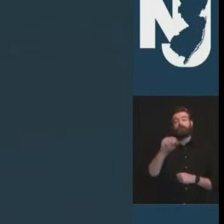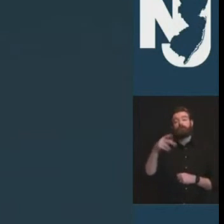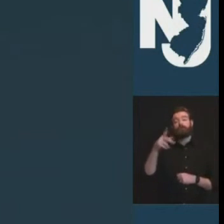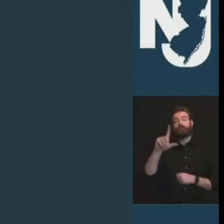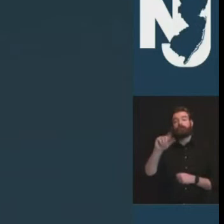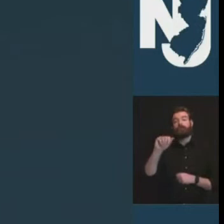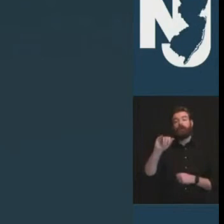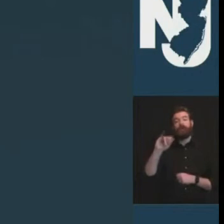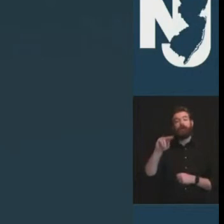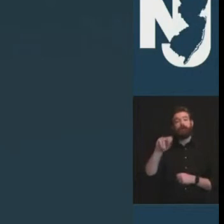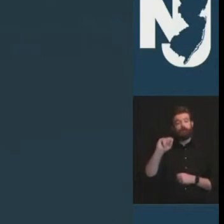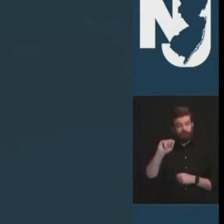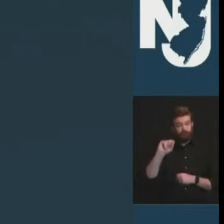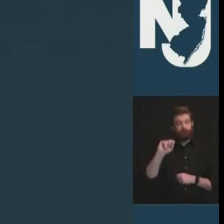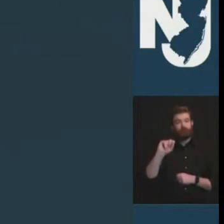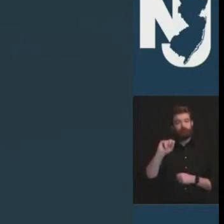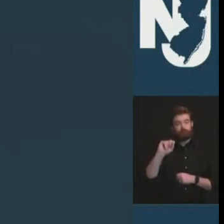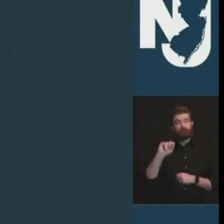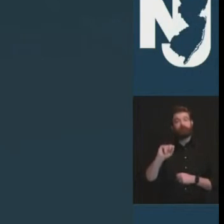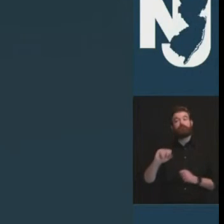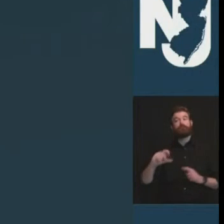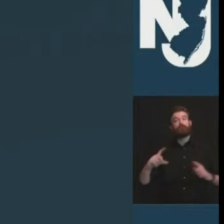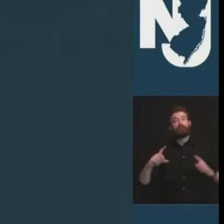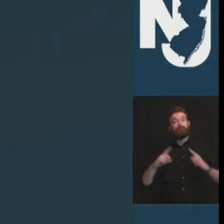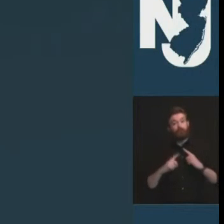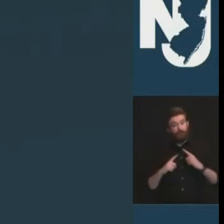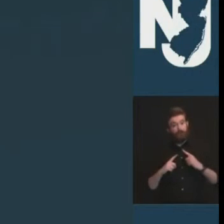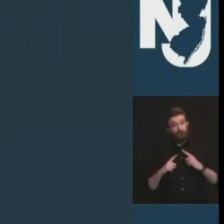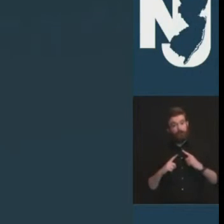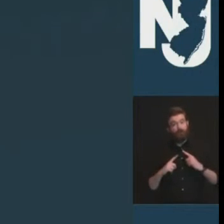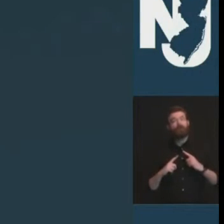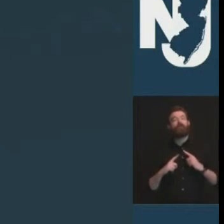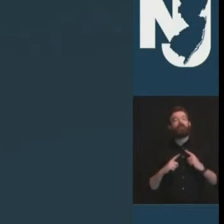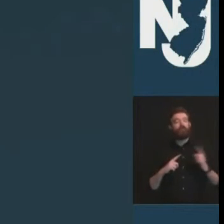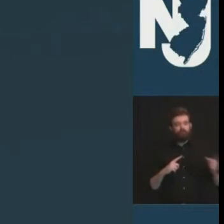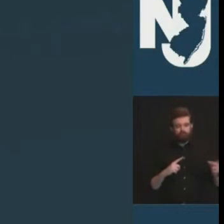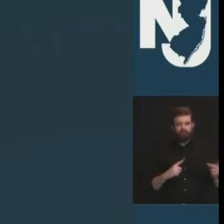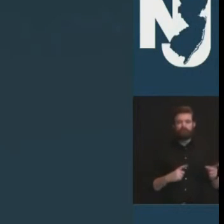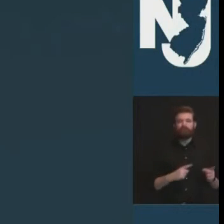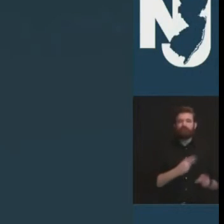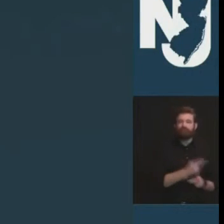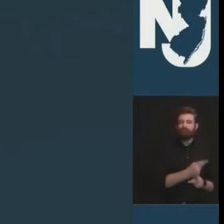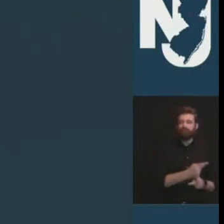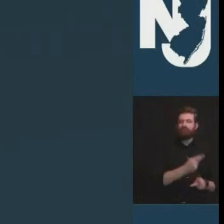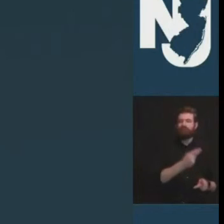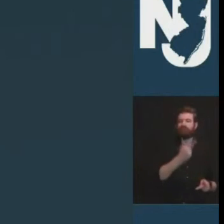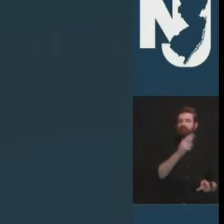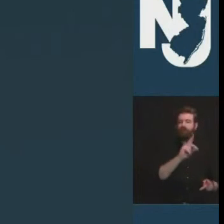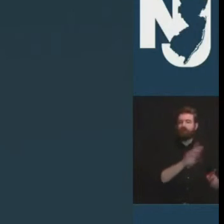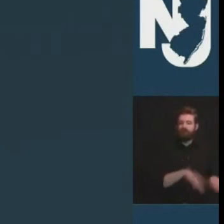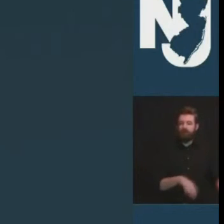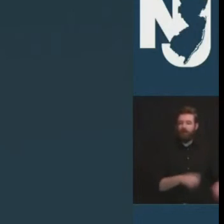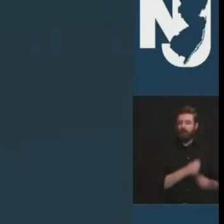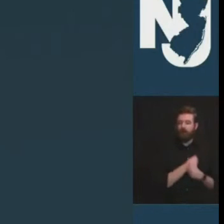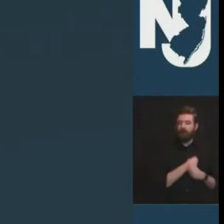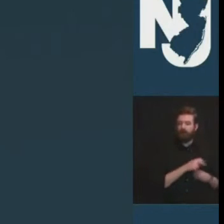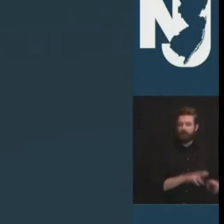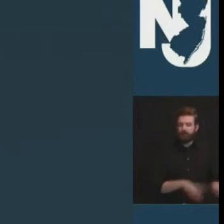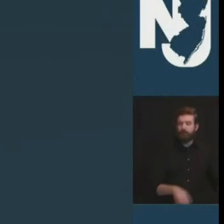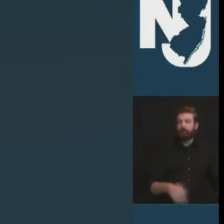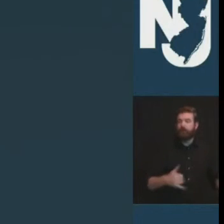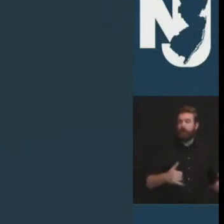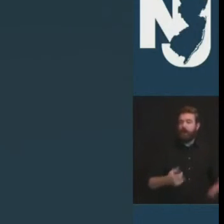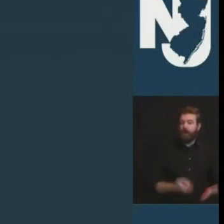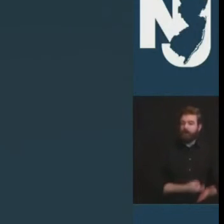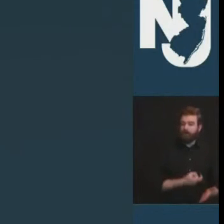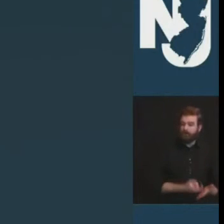to devote to his family and especially watching his grandsons richie and gerard play hockey in next door nutley albert leaves